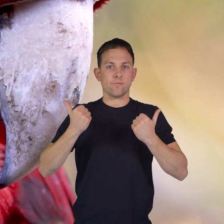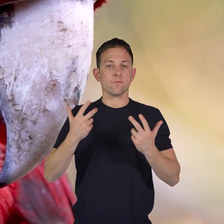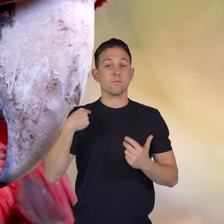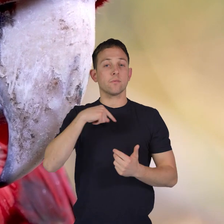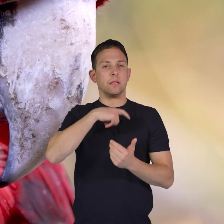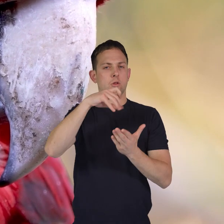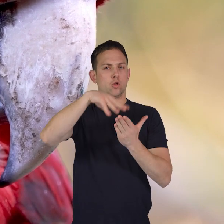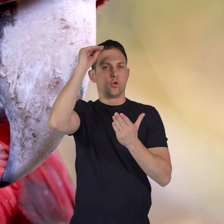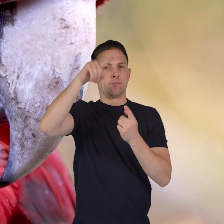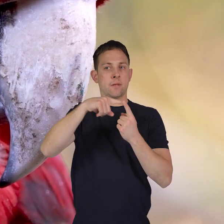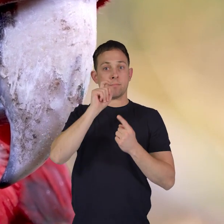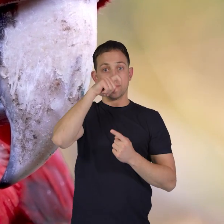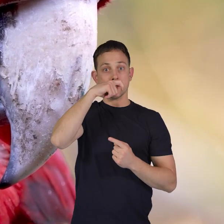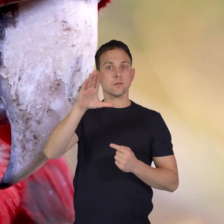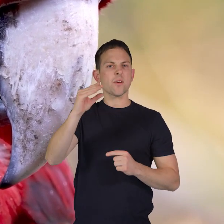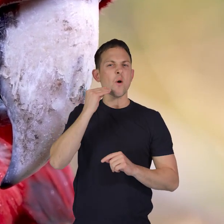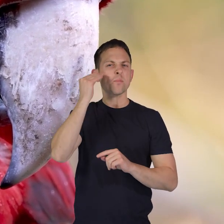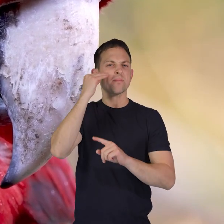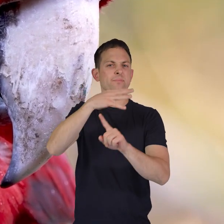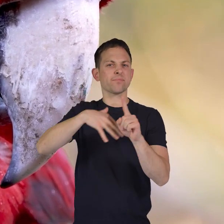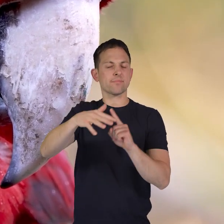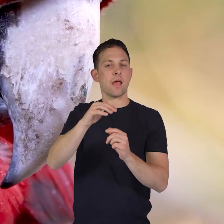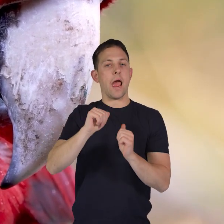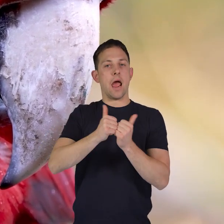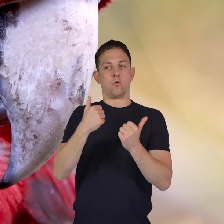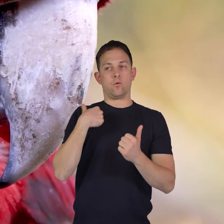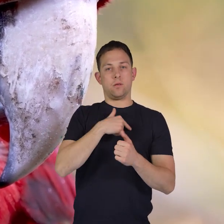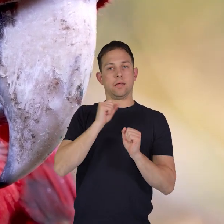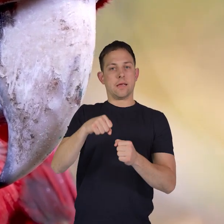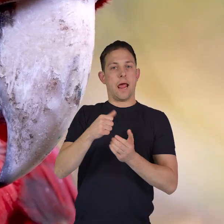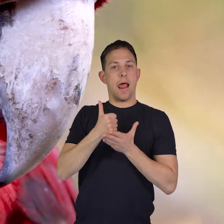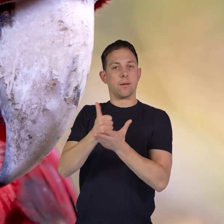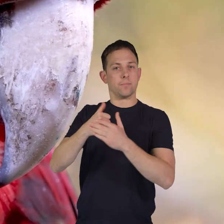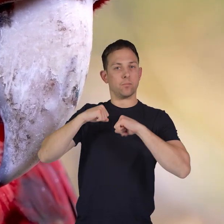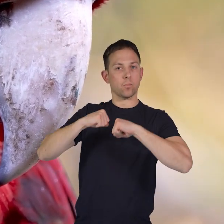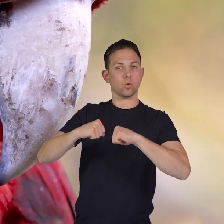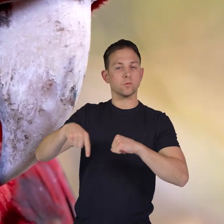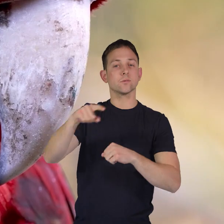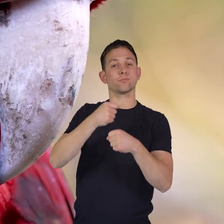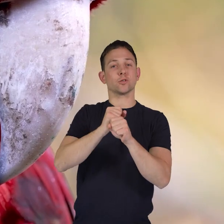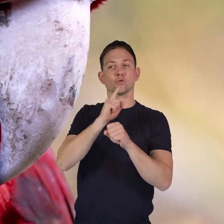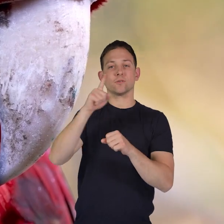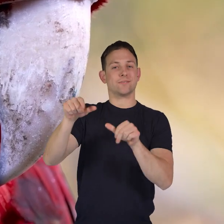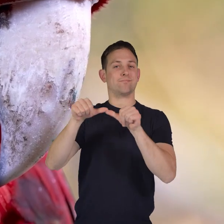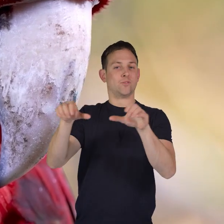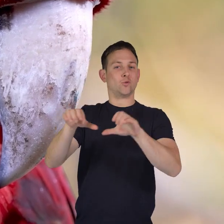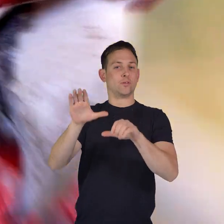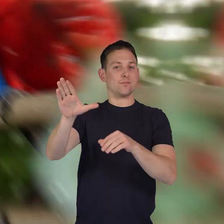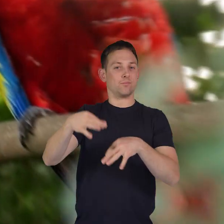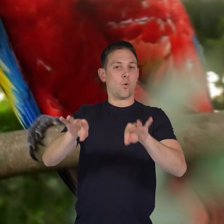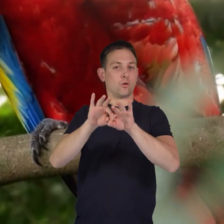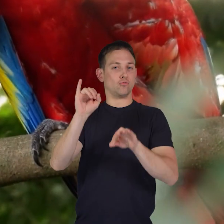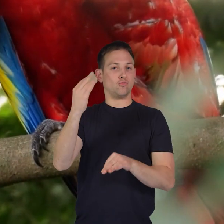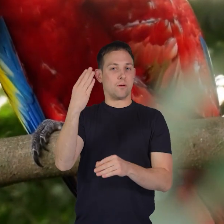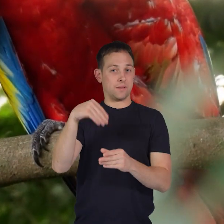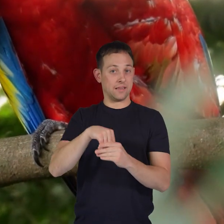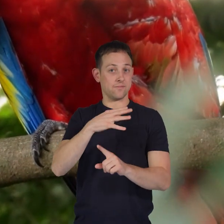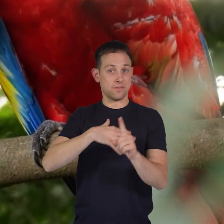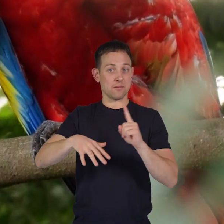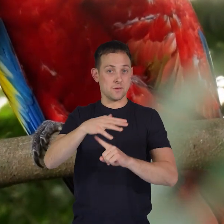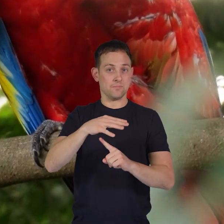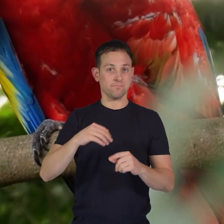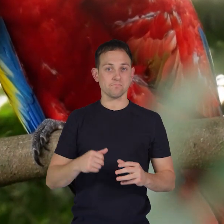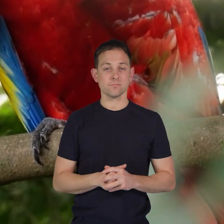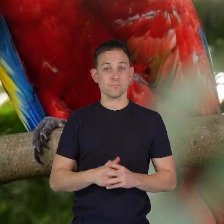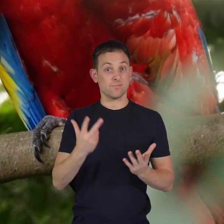and their habitats, and how to help protect them, so that they can keep doing their important jobs in the environment. Learning about